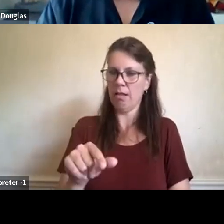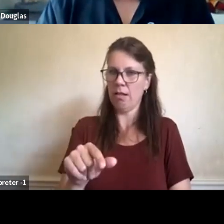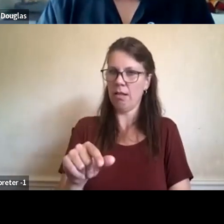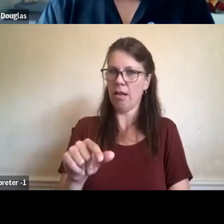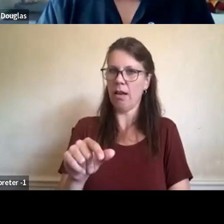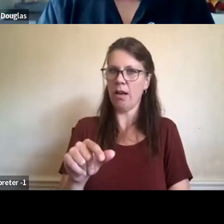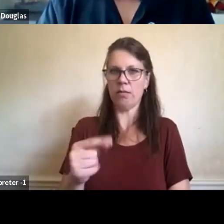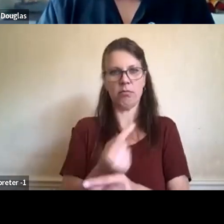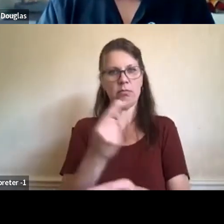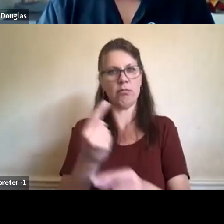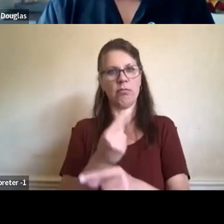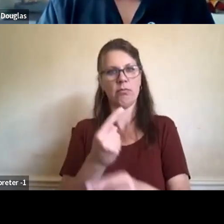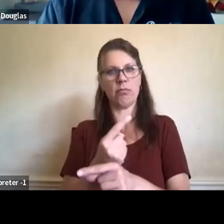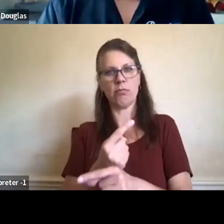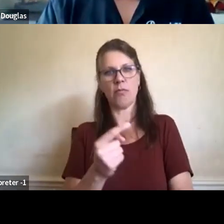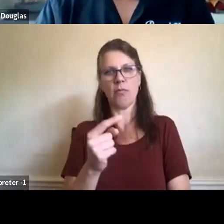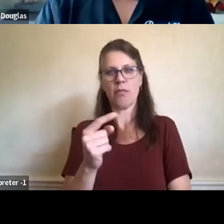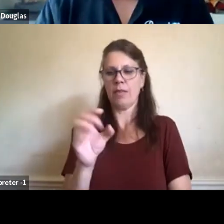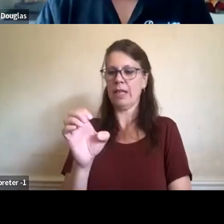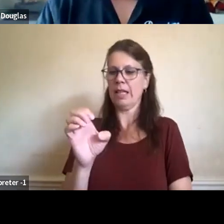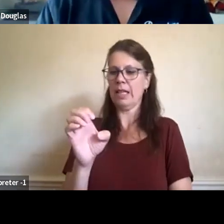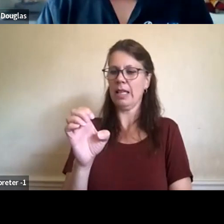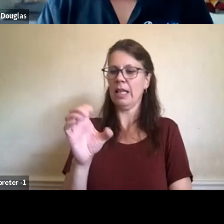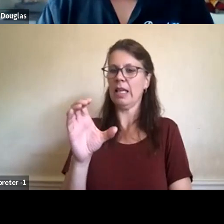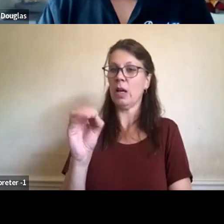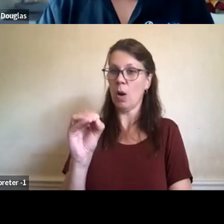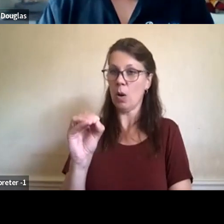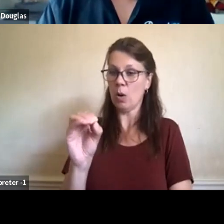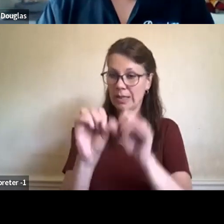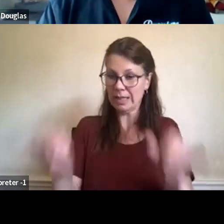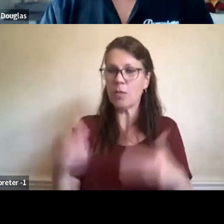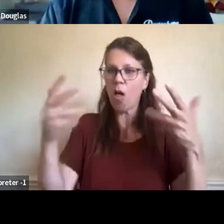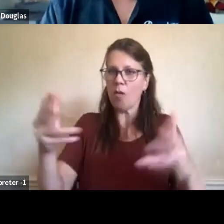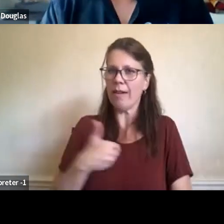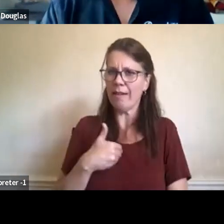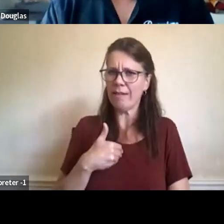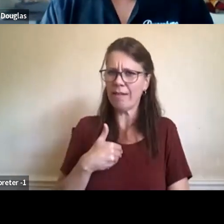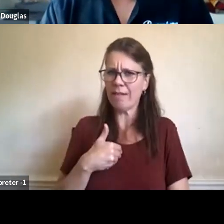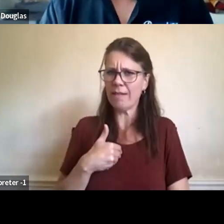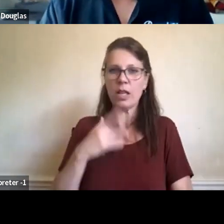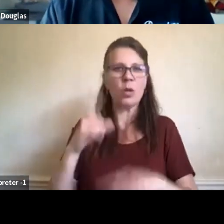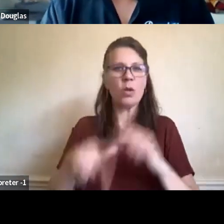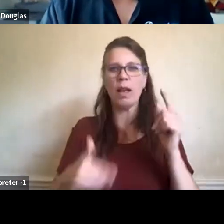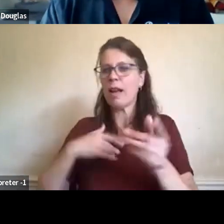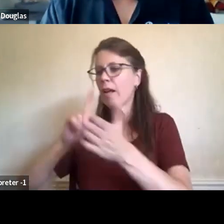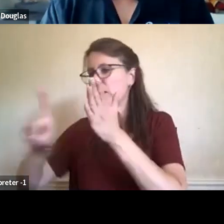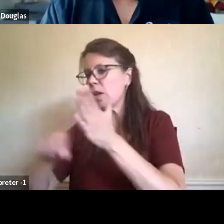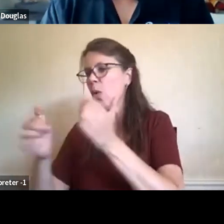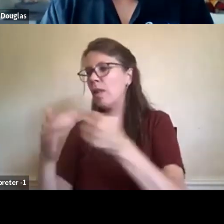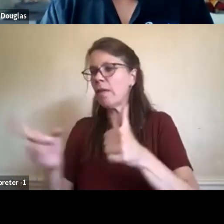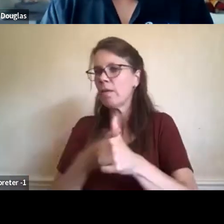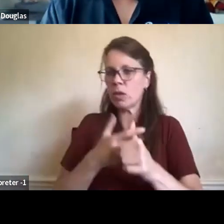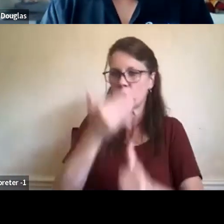if you don't have the baseline, the ecological baseline. And so we recognize currently that